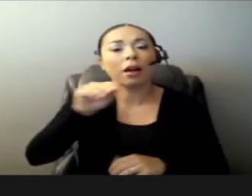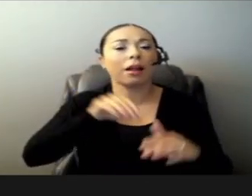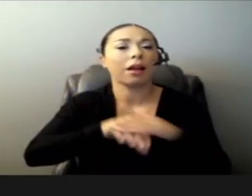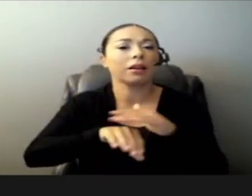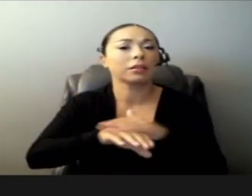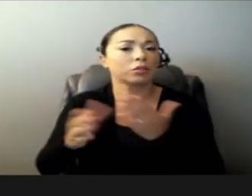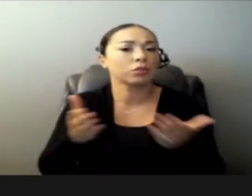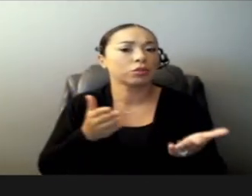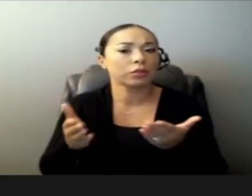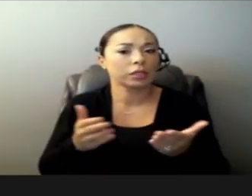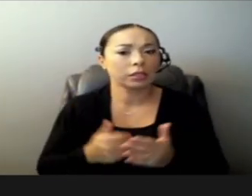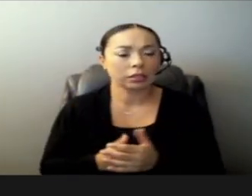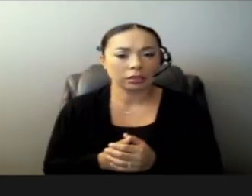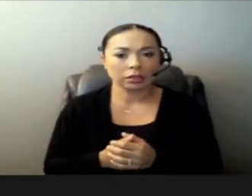Thank you. Thank you.